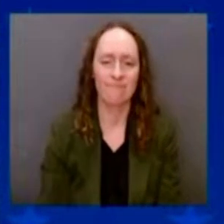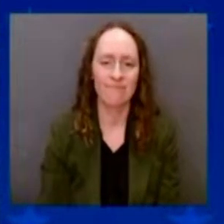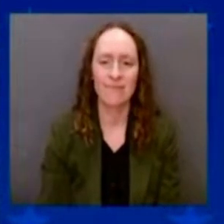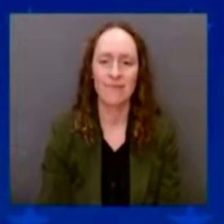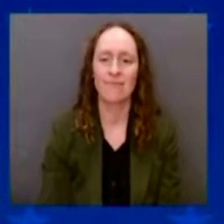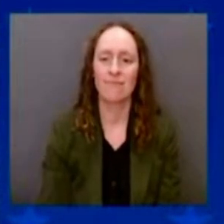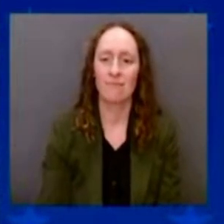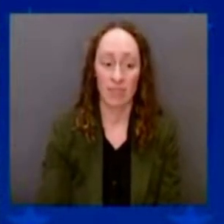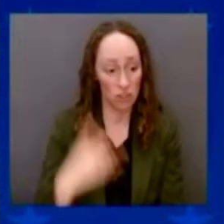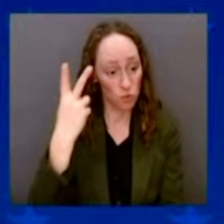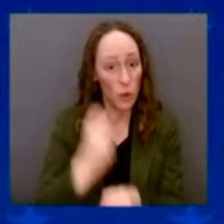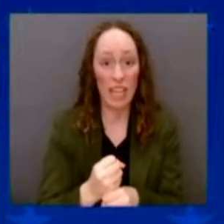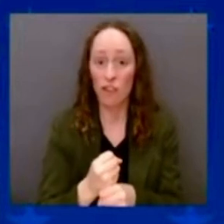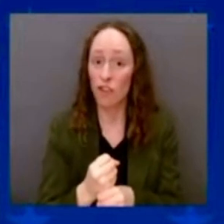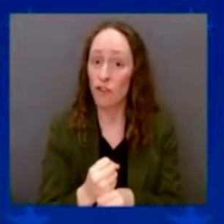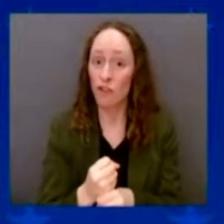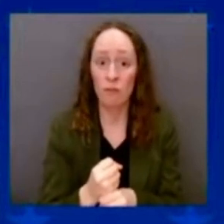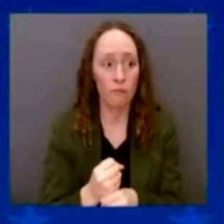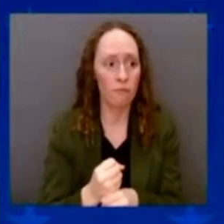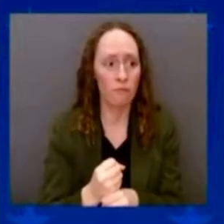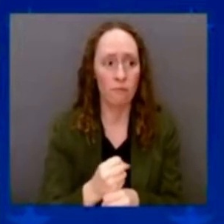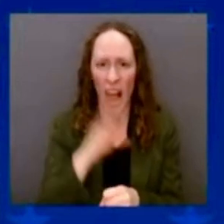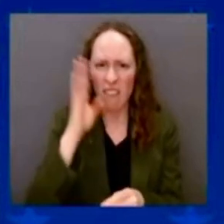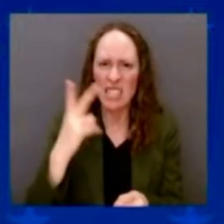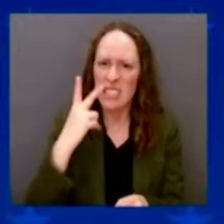done in four years because of you.